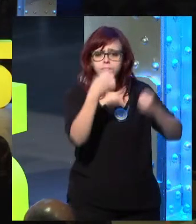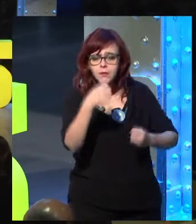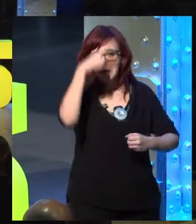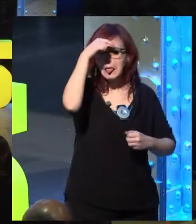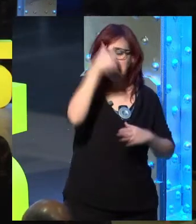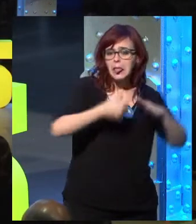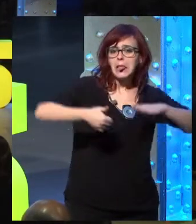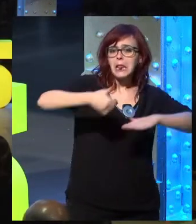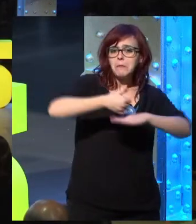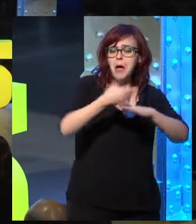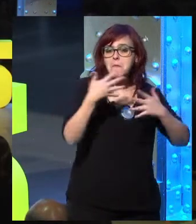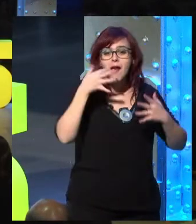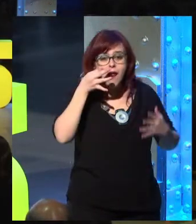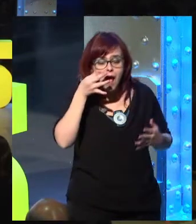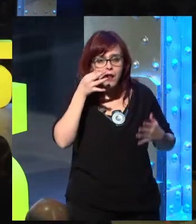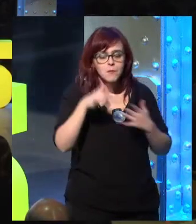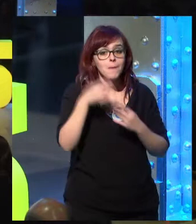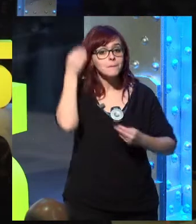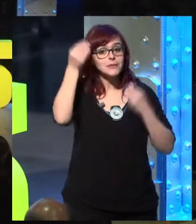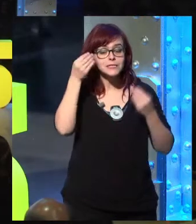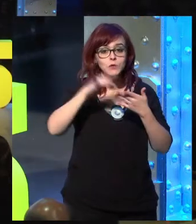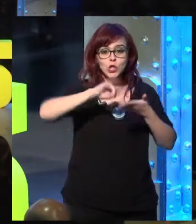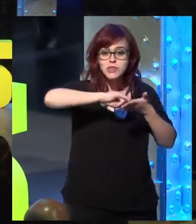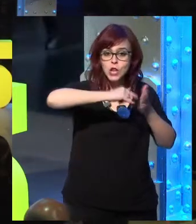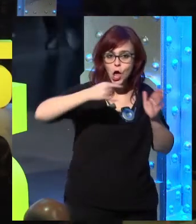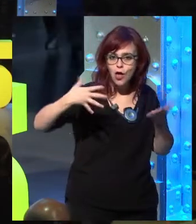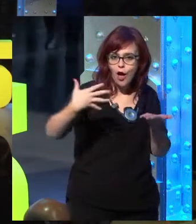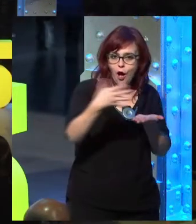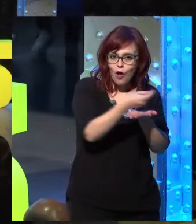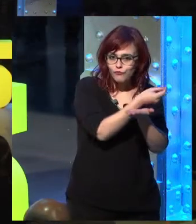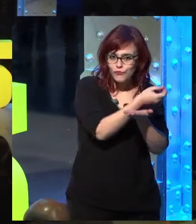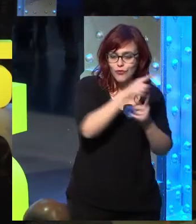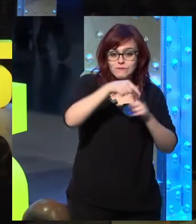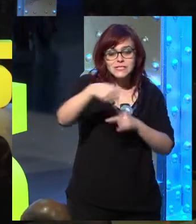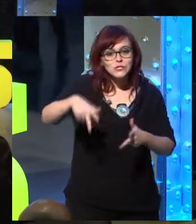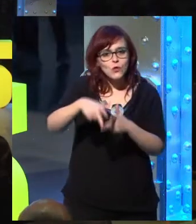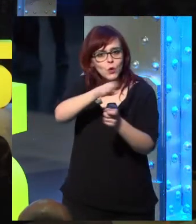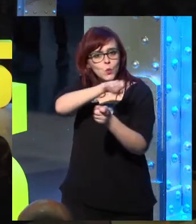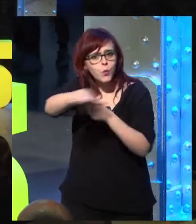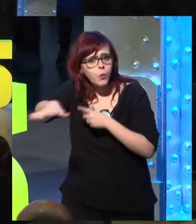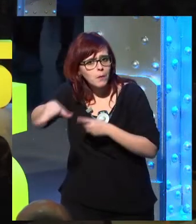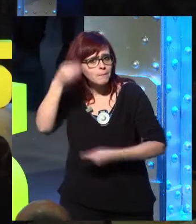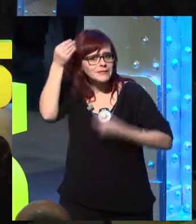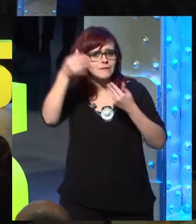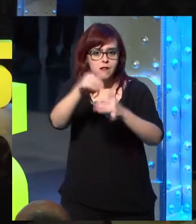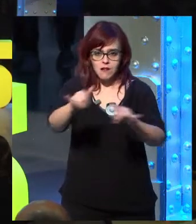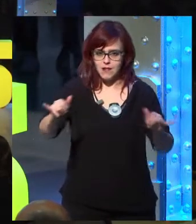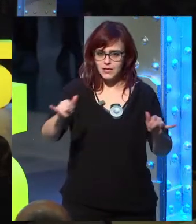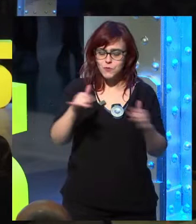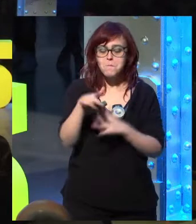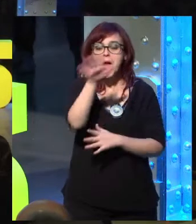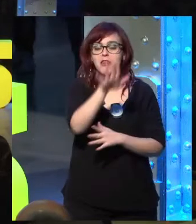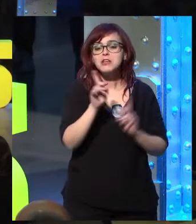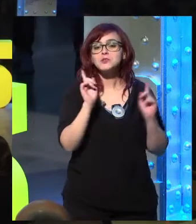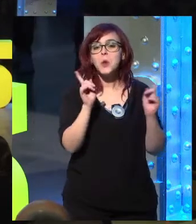people from the universities, the academia, deans, etc., but they were not conscious about how impactful these